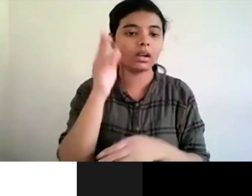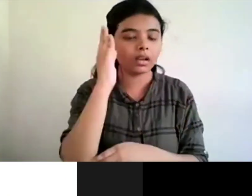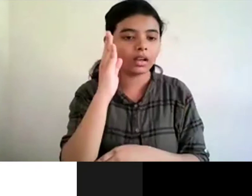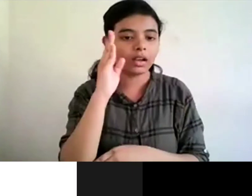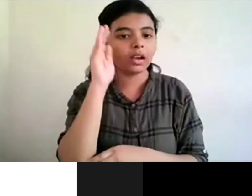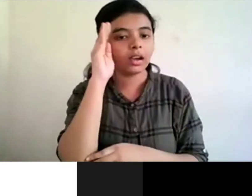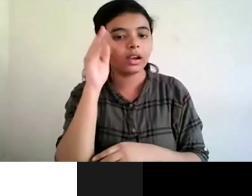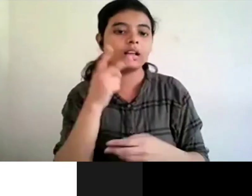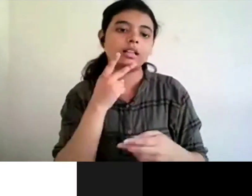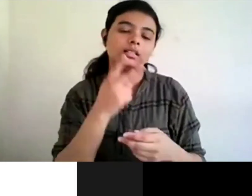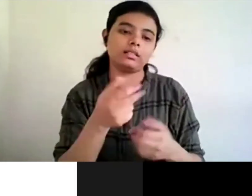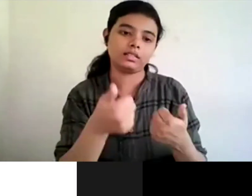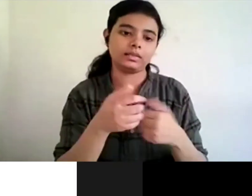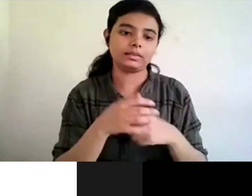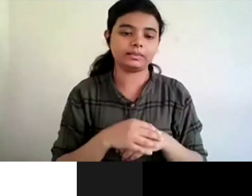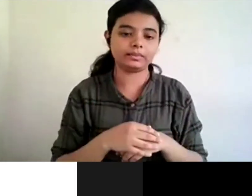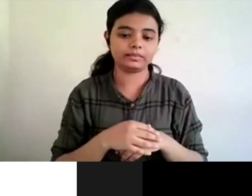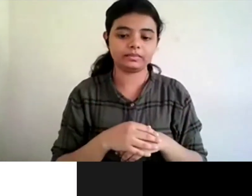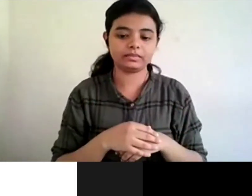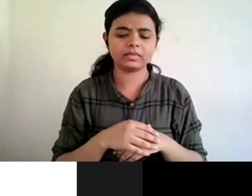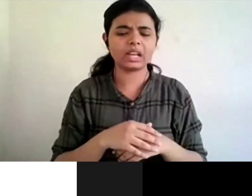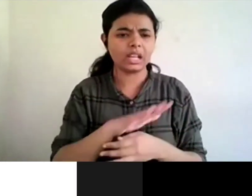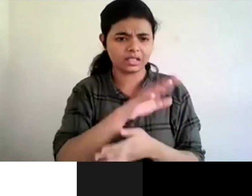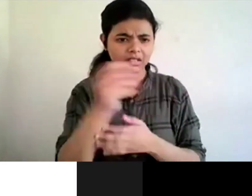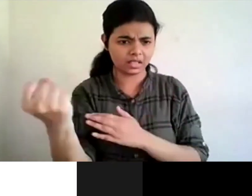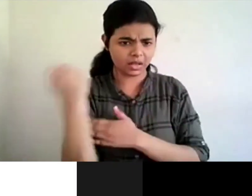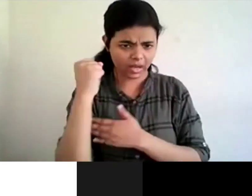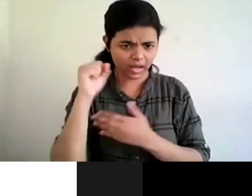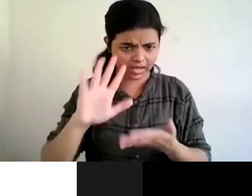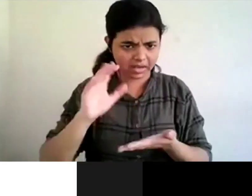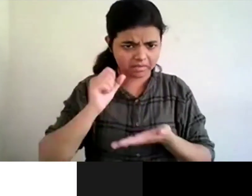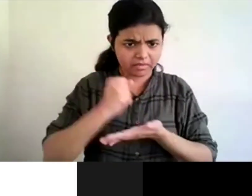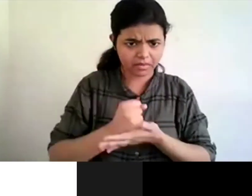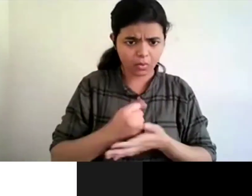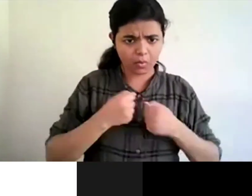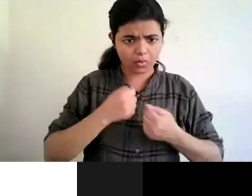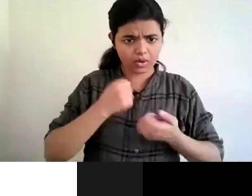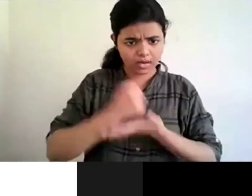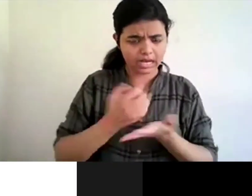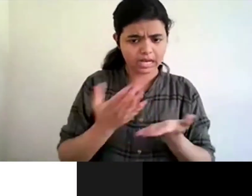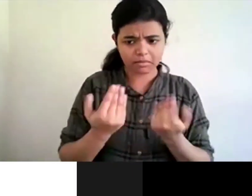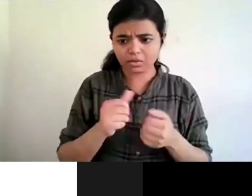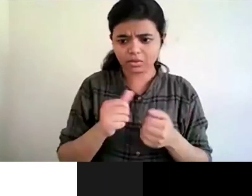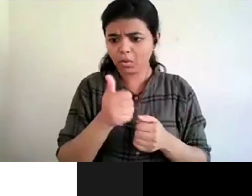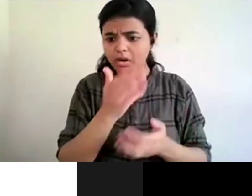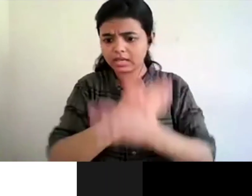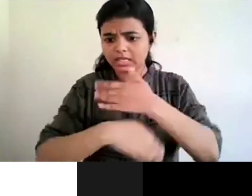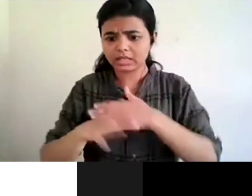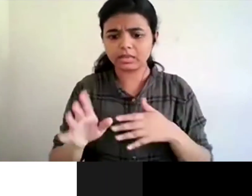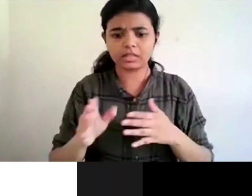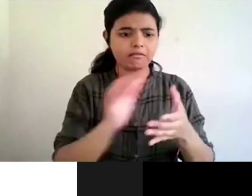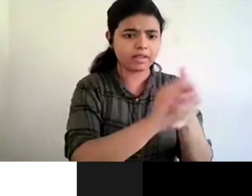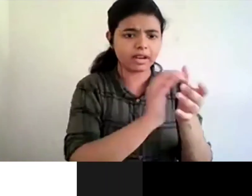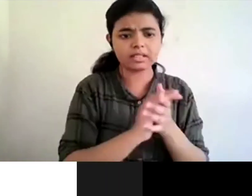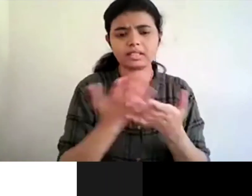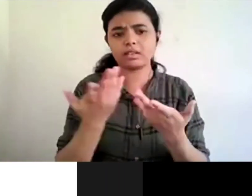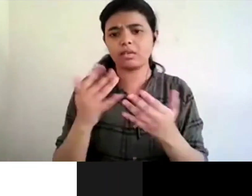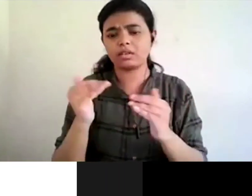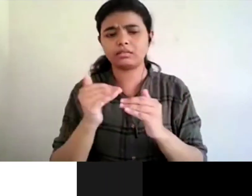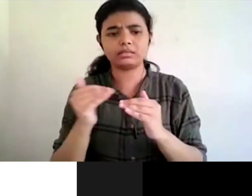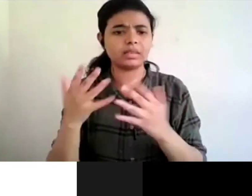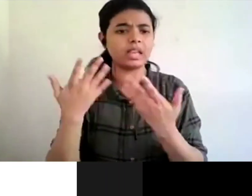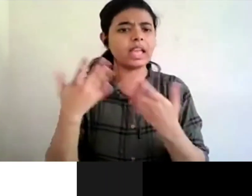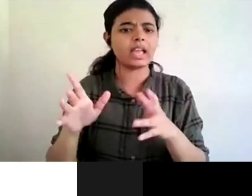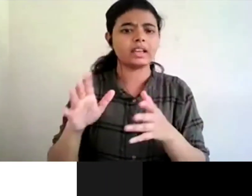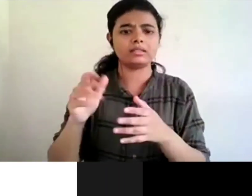any copyright issues when a person with disabilities ask their friends or seniors to record a book for